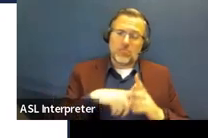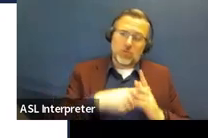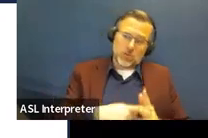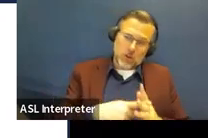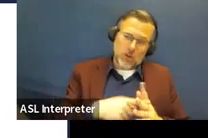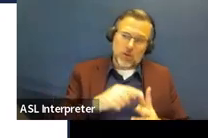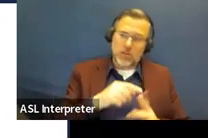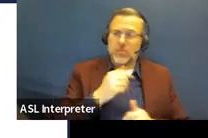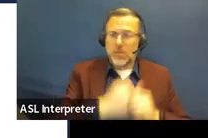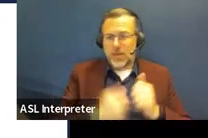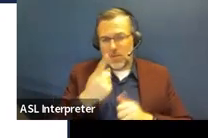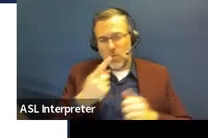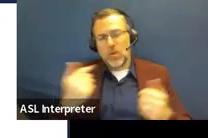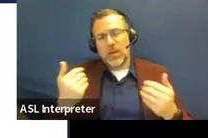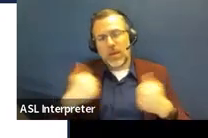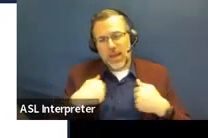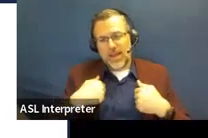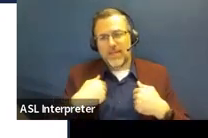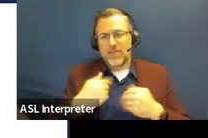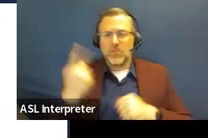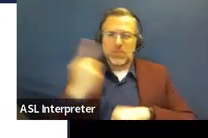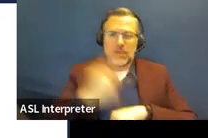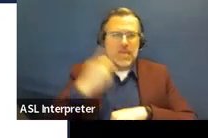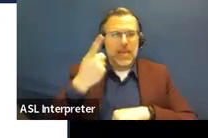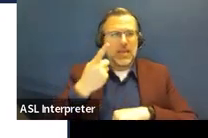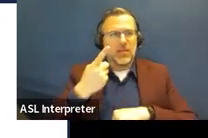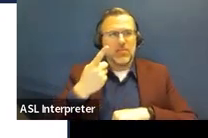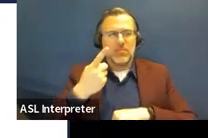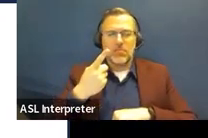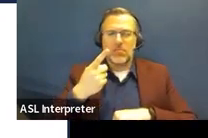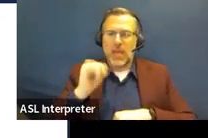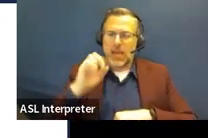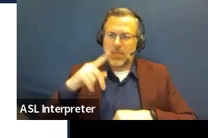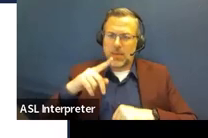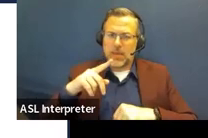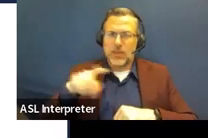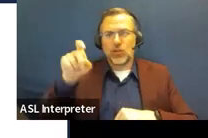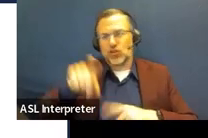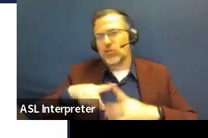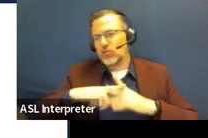has it the day that it begins or should begin.